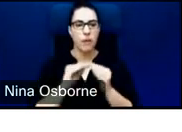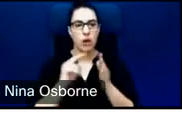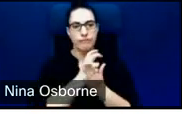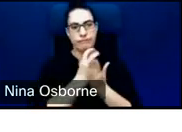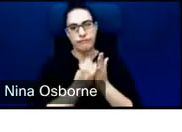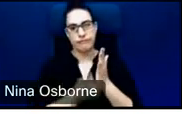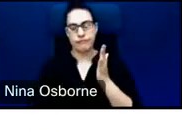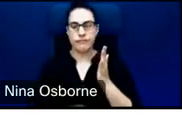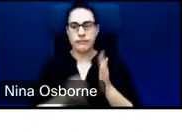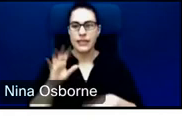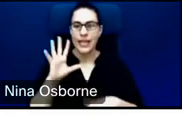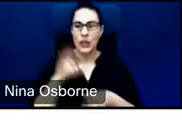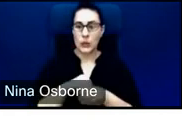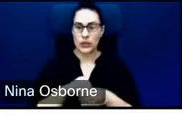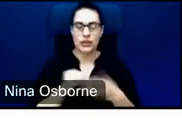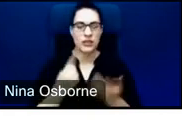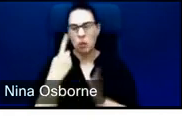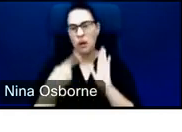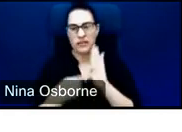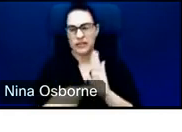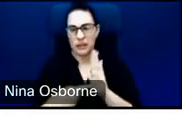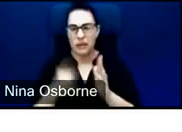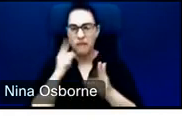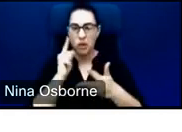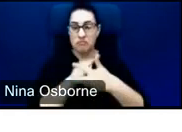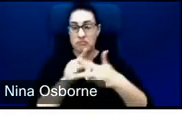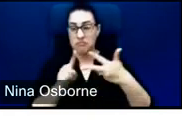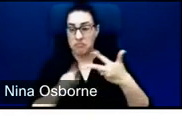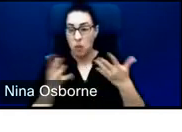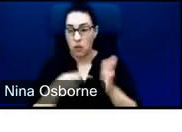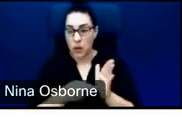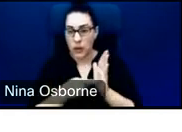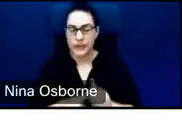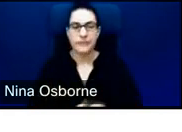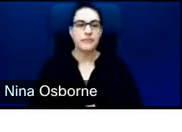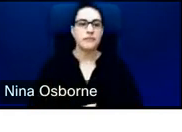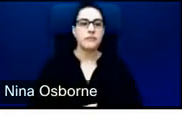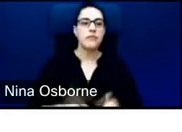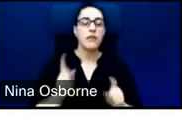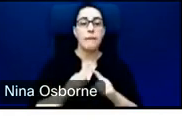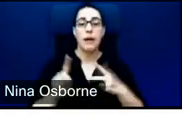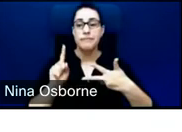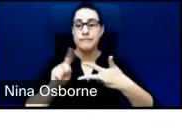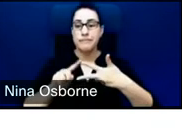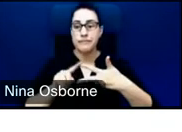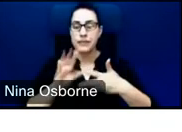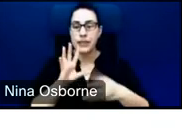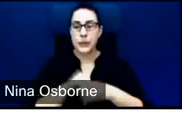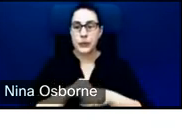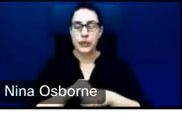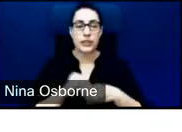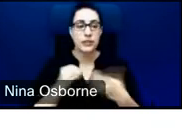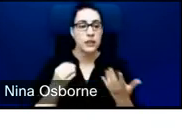This is just one of the three pillars. But really what we're looking for for inclusion is the extent to which a project